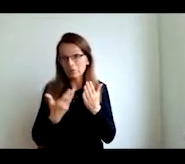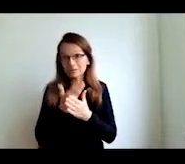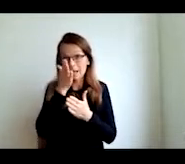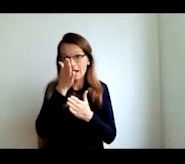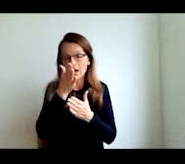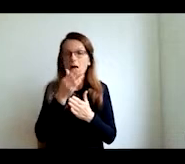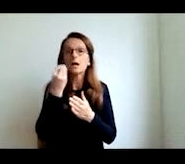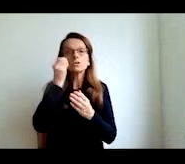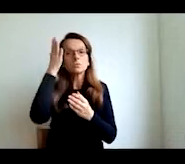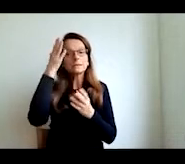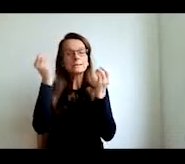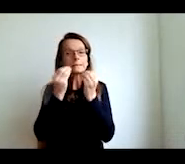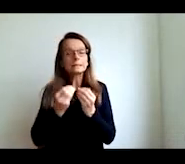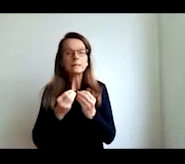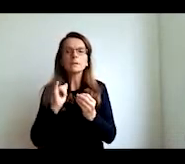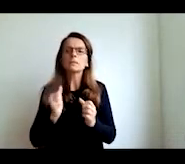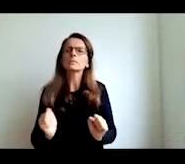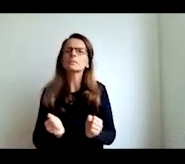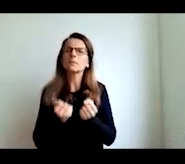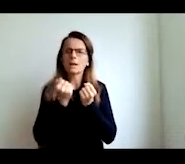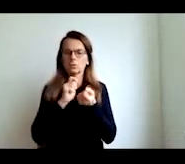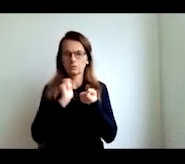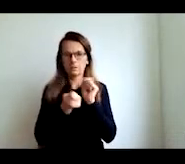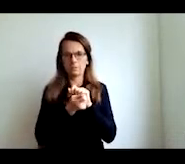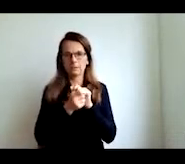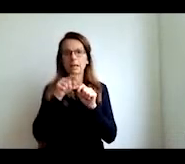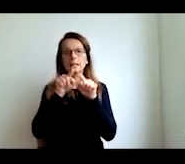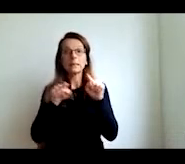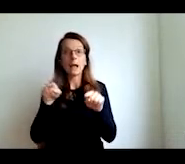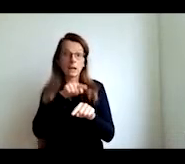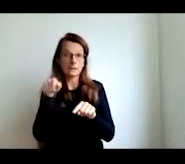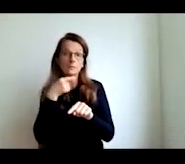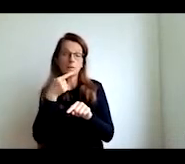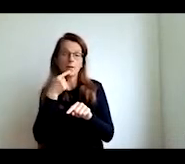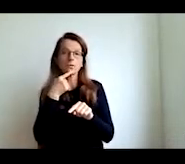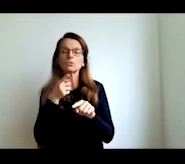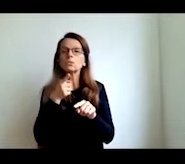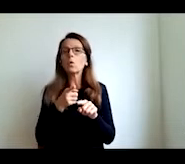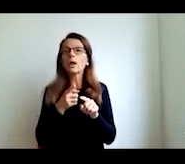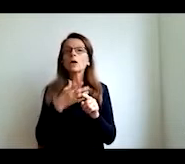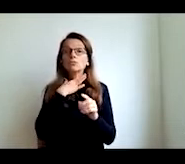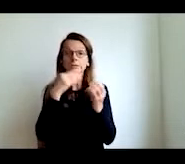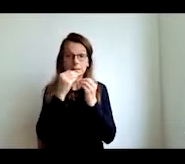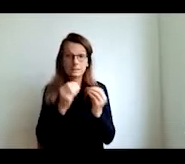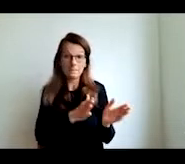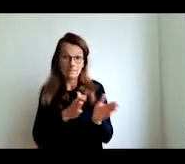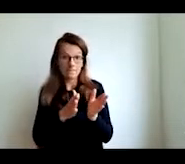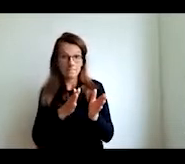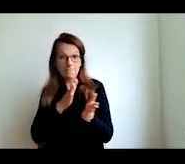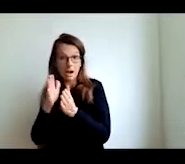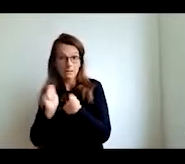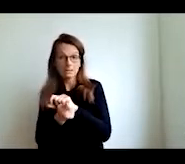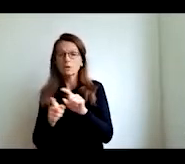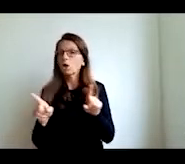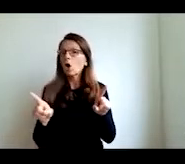some people say you know moving school systems is like you know changing moving graveyards you know you cannot rely on the people out